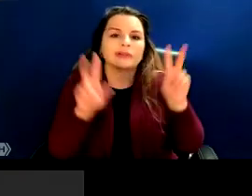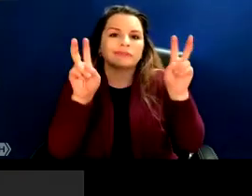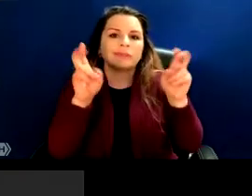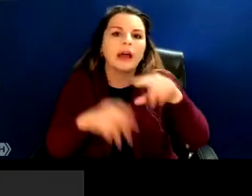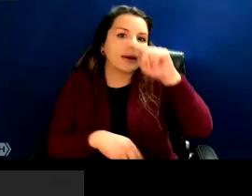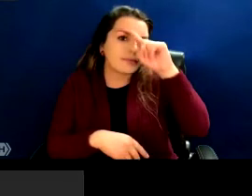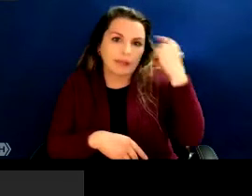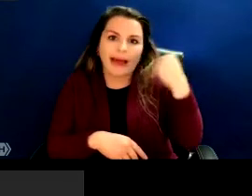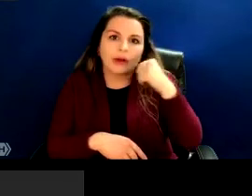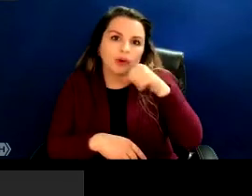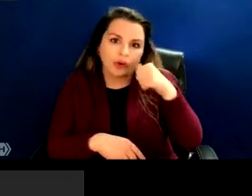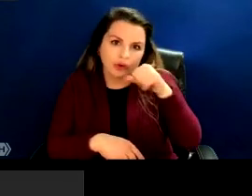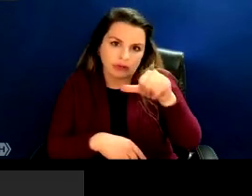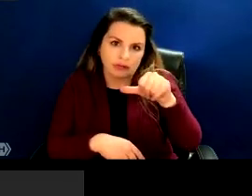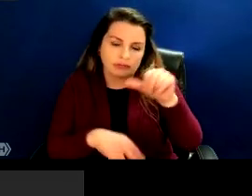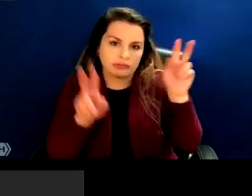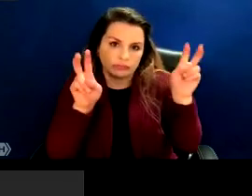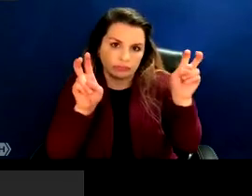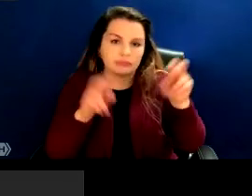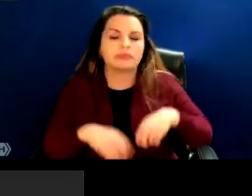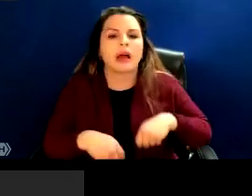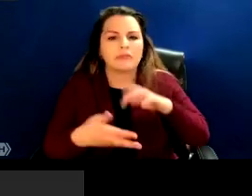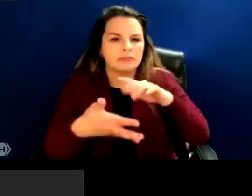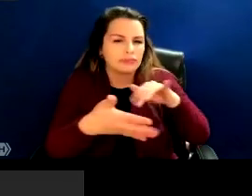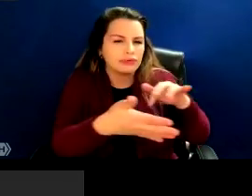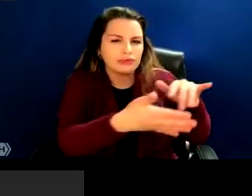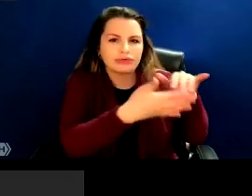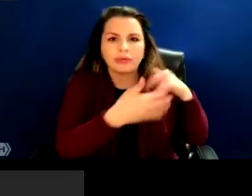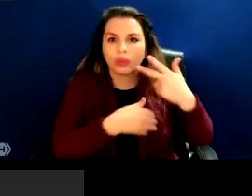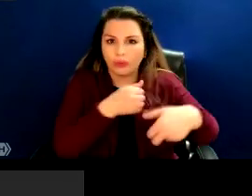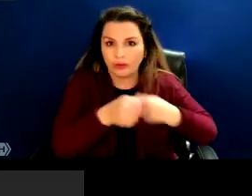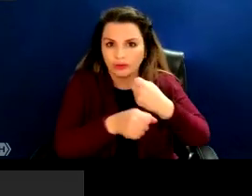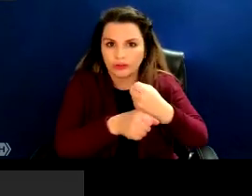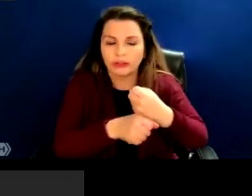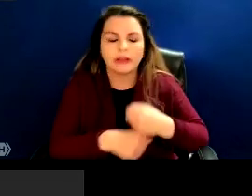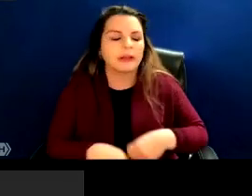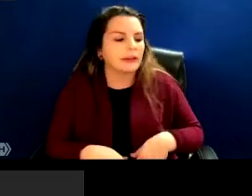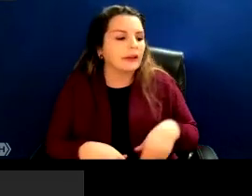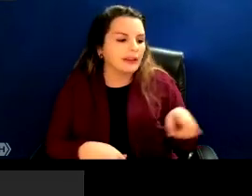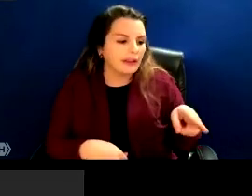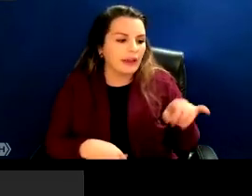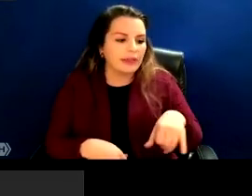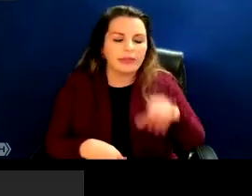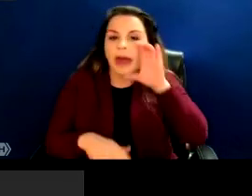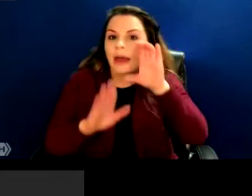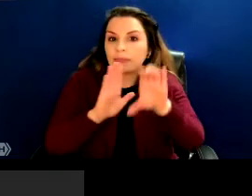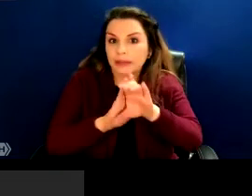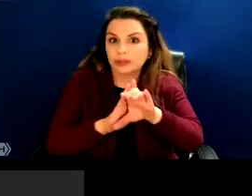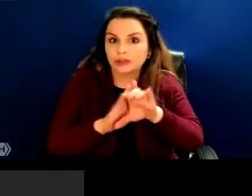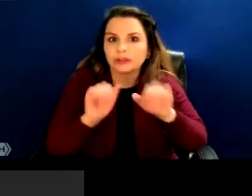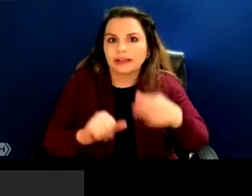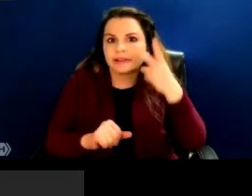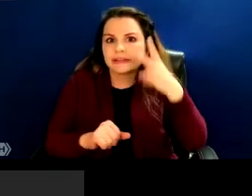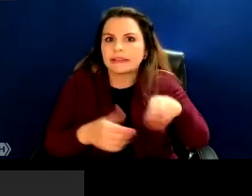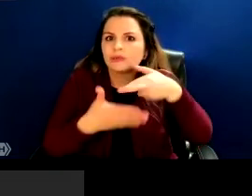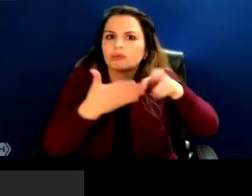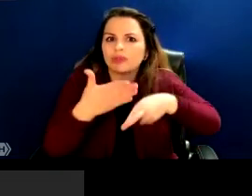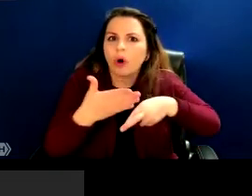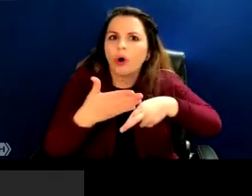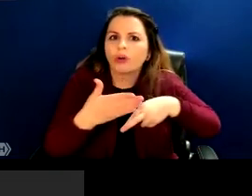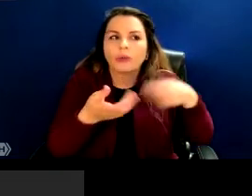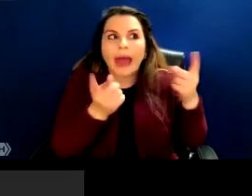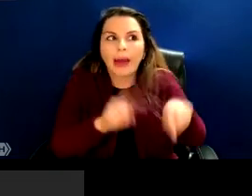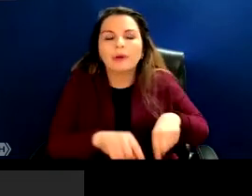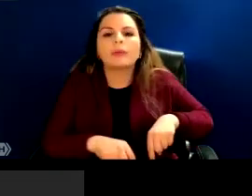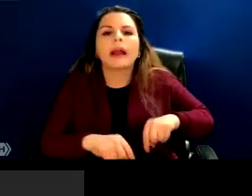girls. And this, of course, was true for these types of results. If you can see them here, most of these